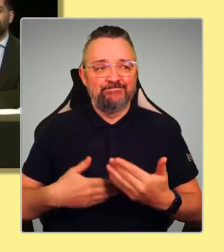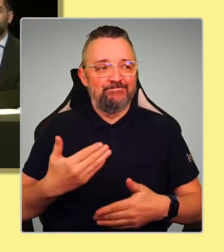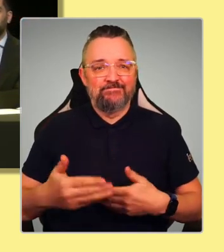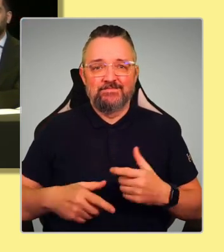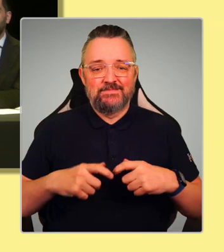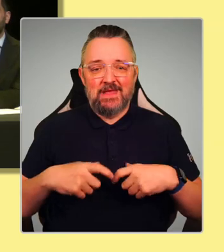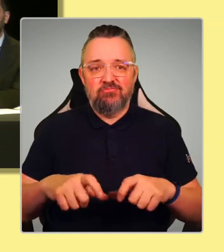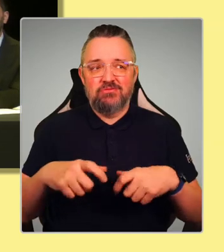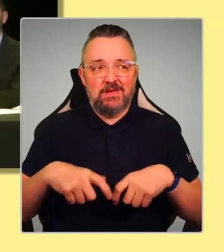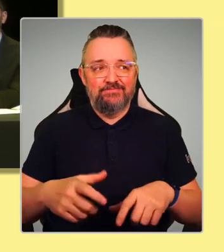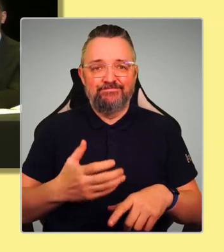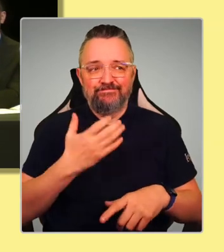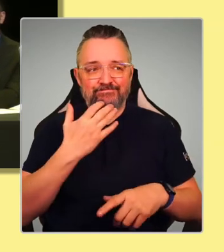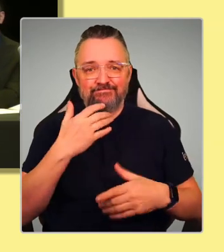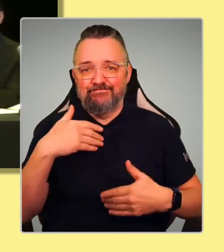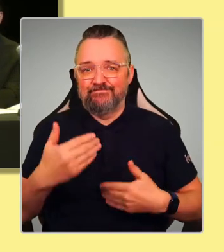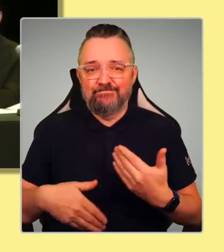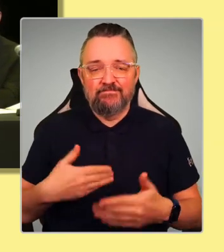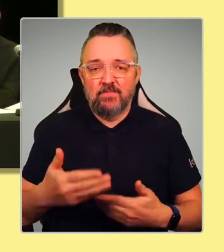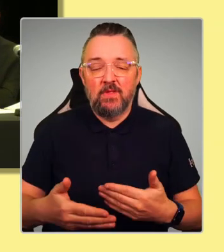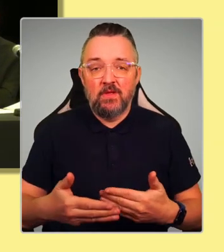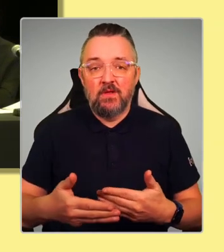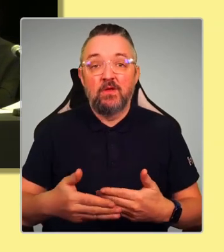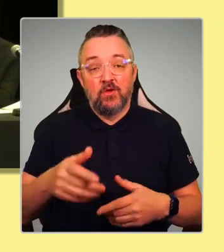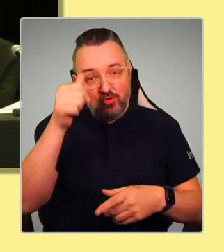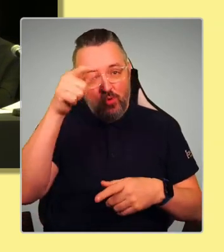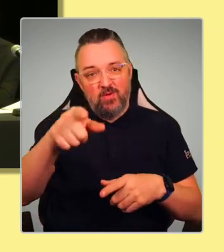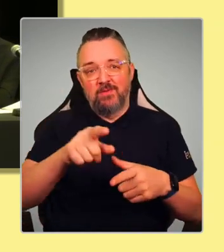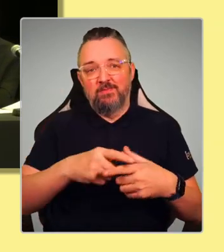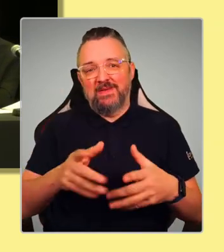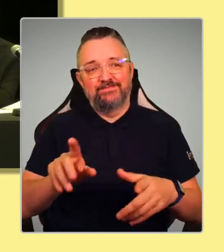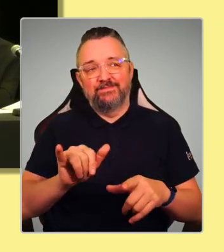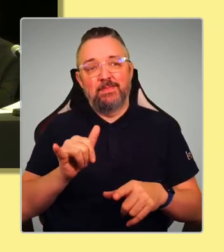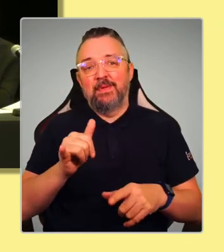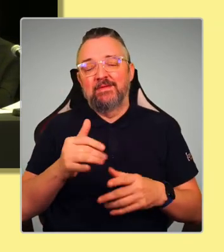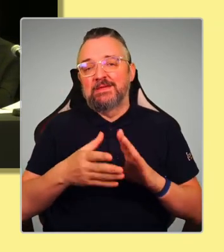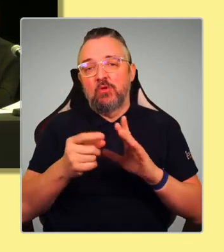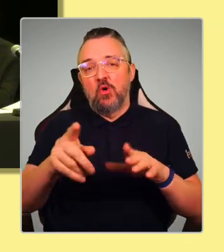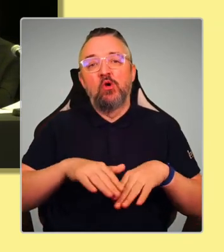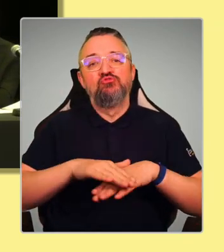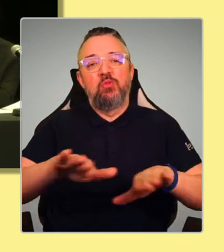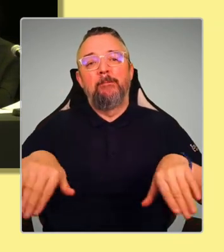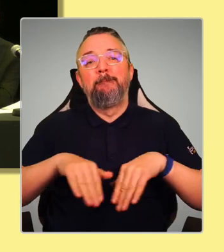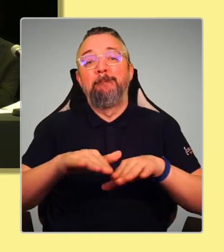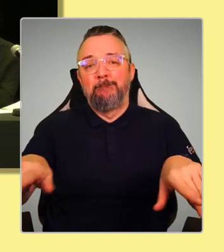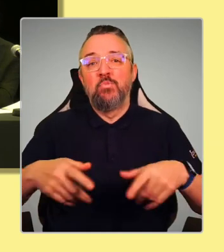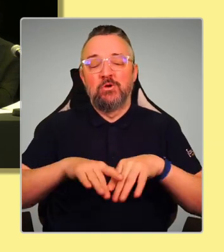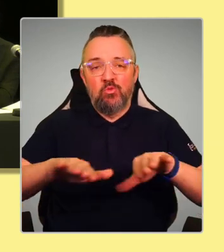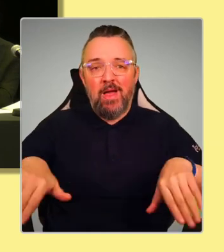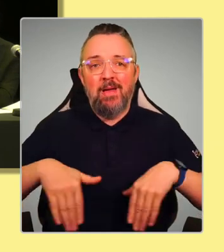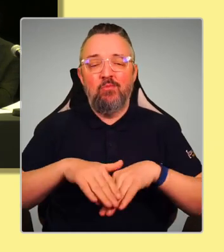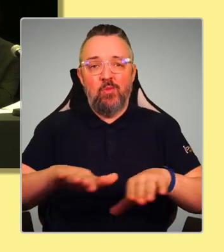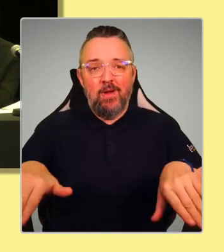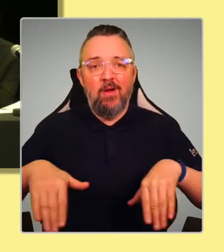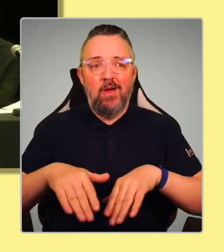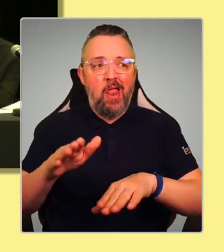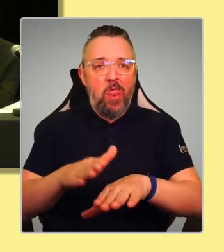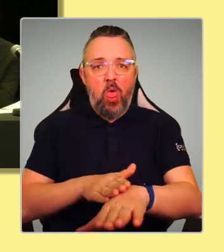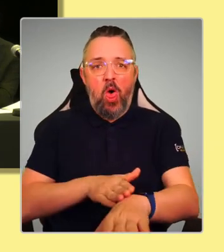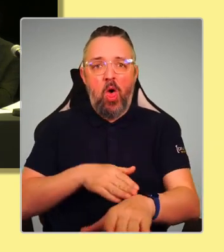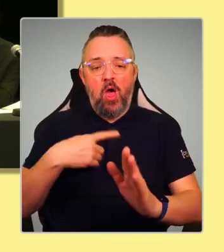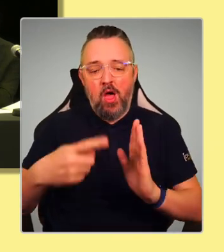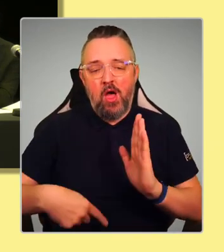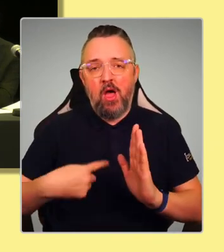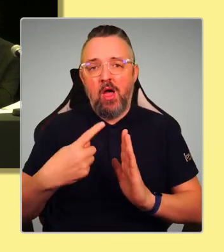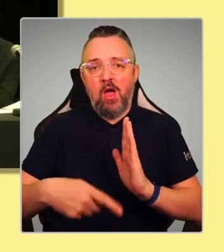know if you ever do any kind of swimming that if you're treading water for a really long time, in deep water, that if you don't change direction,